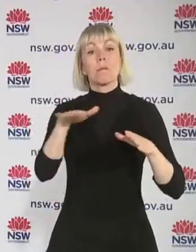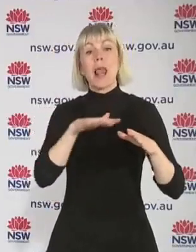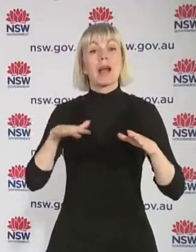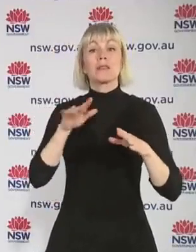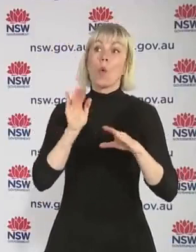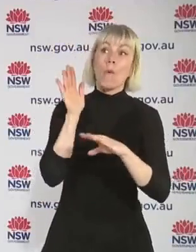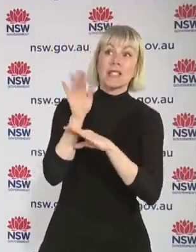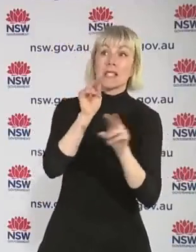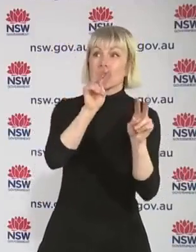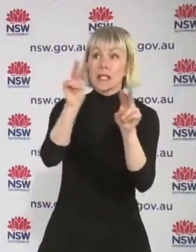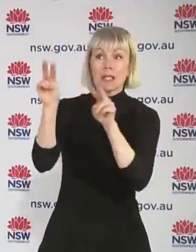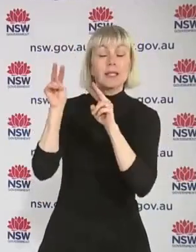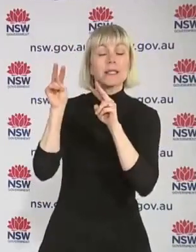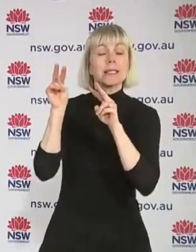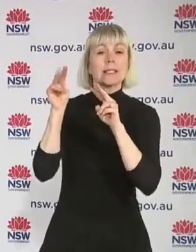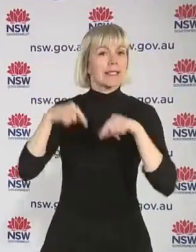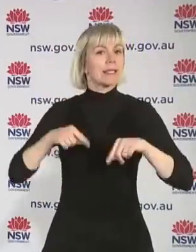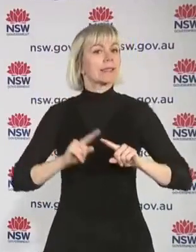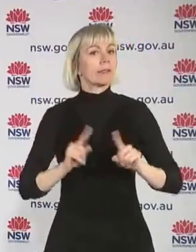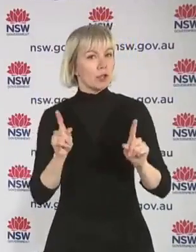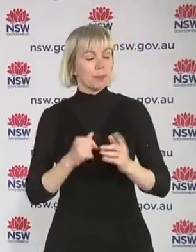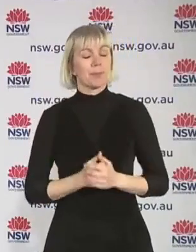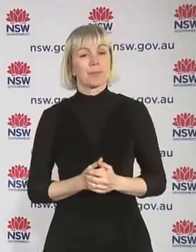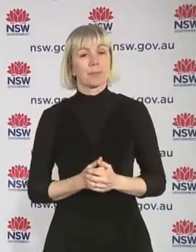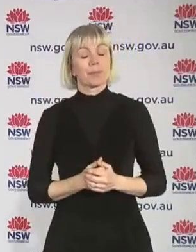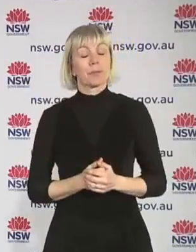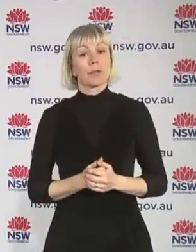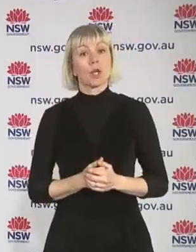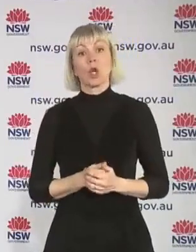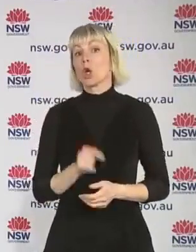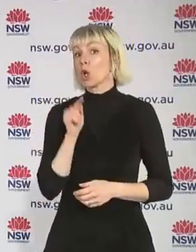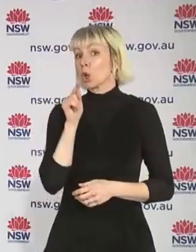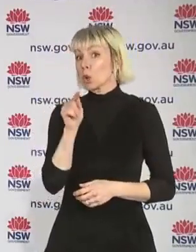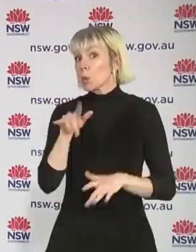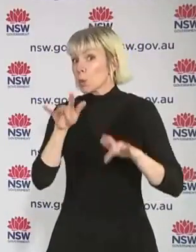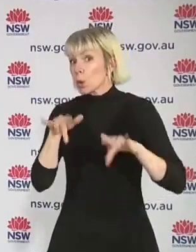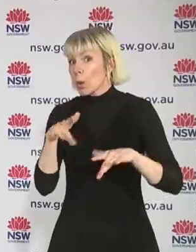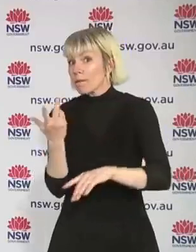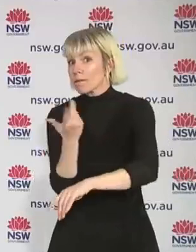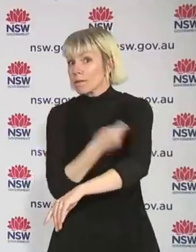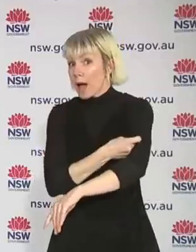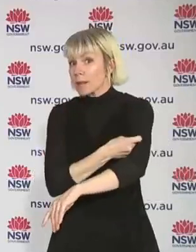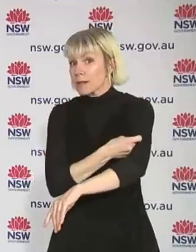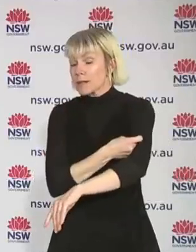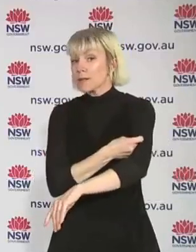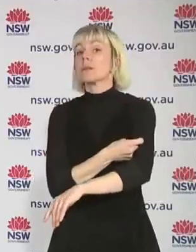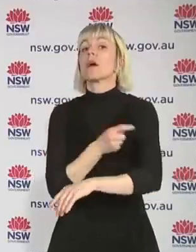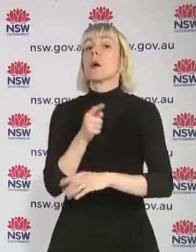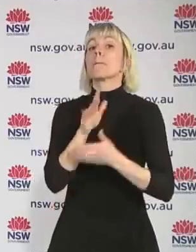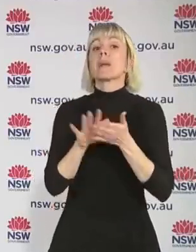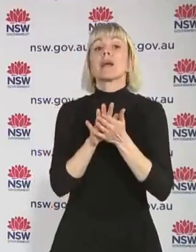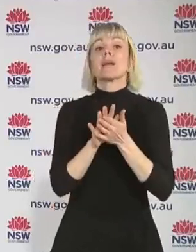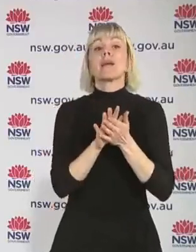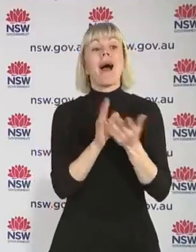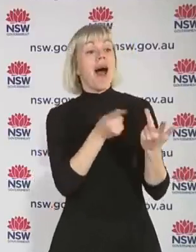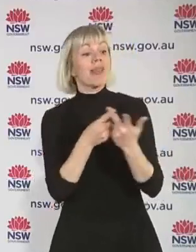vaccinated, you'll have to wait at least four or five weeks after we've already hit the 80% double dose rate in order to